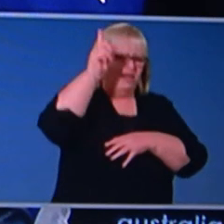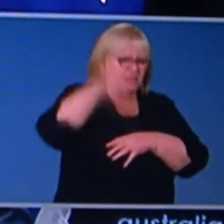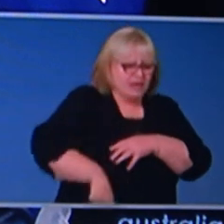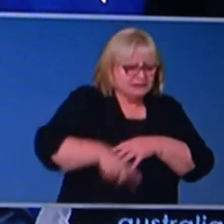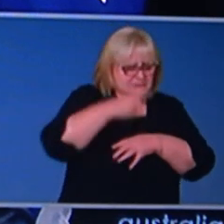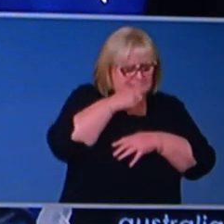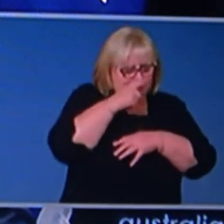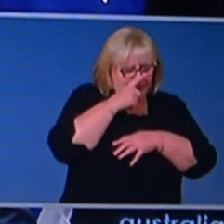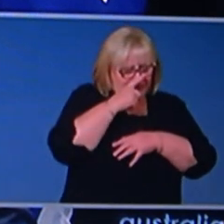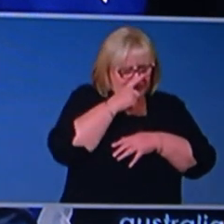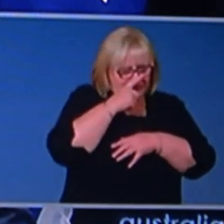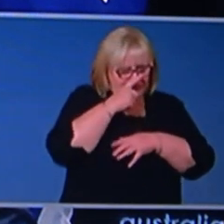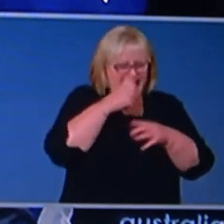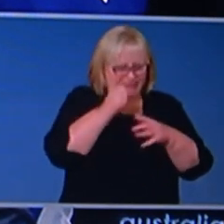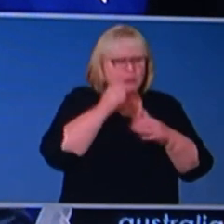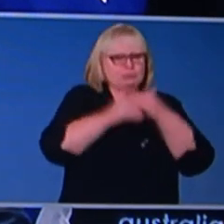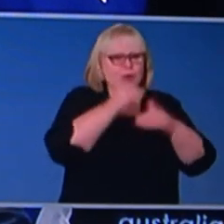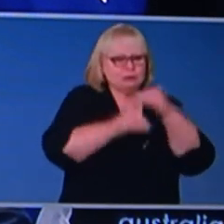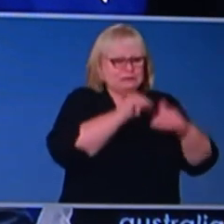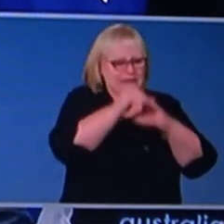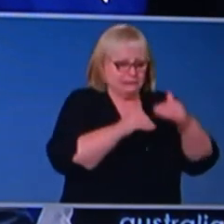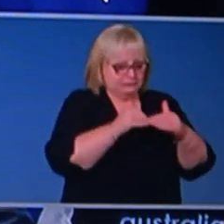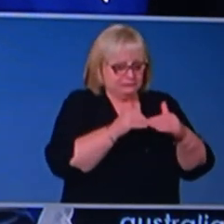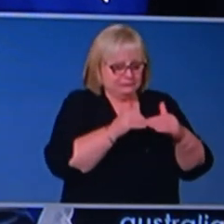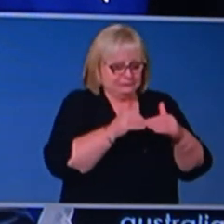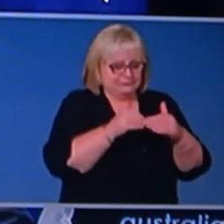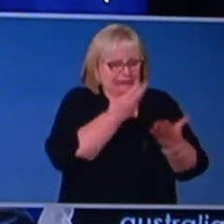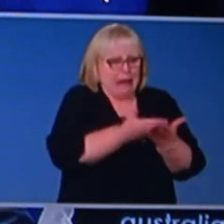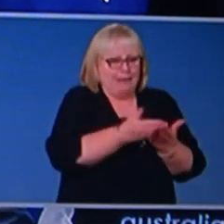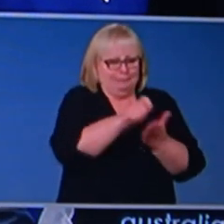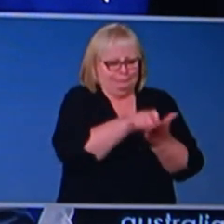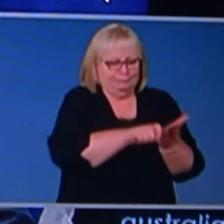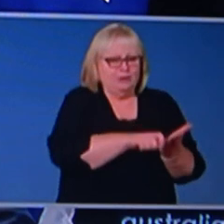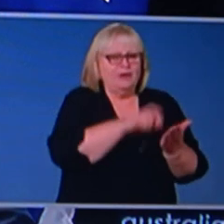claims have been processed in just over the past six weeks.